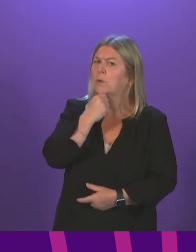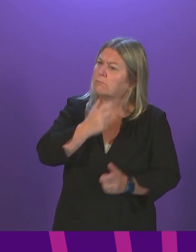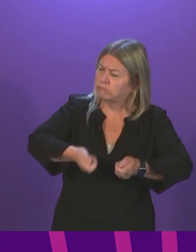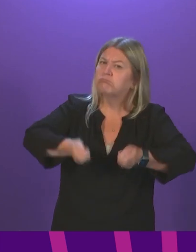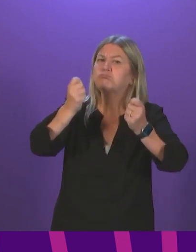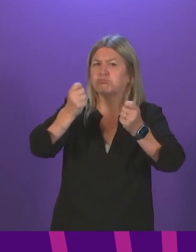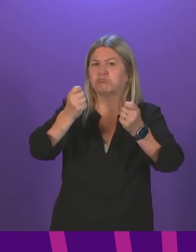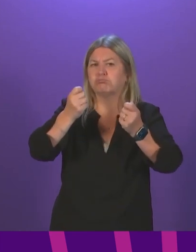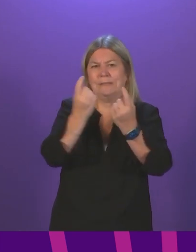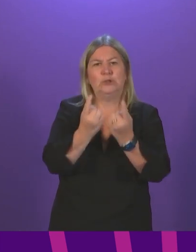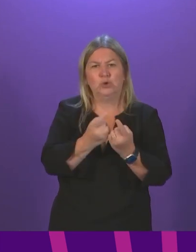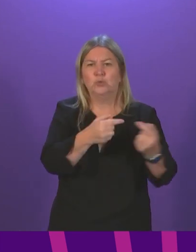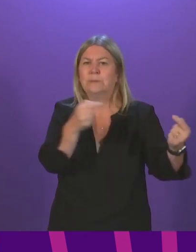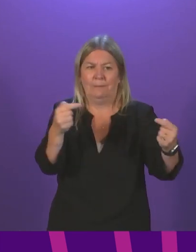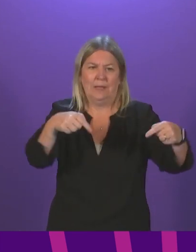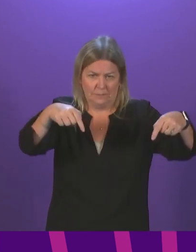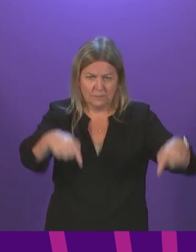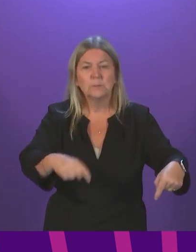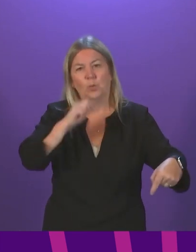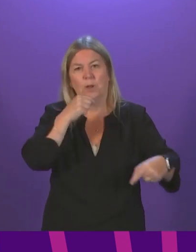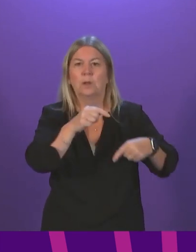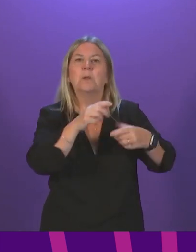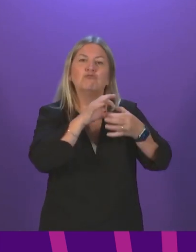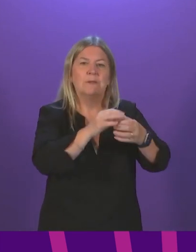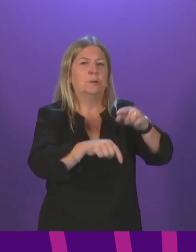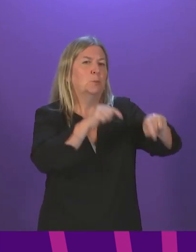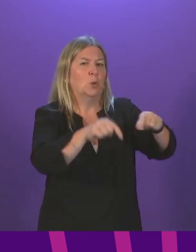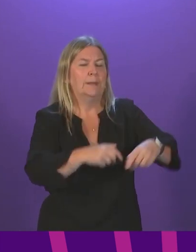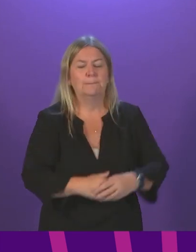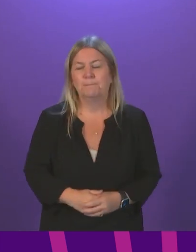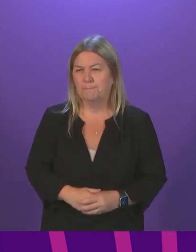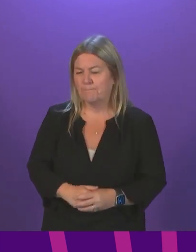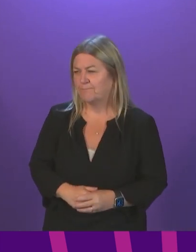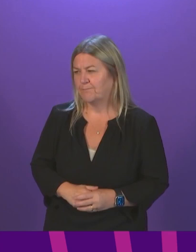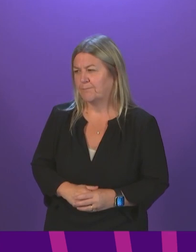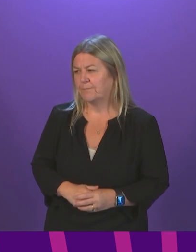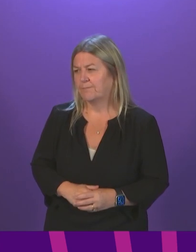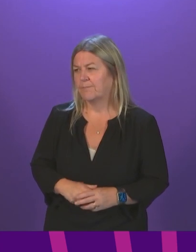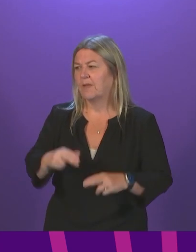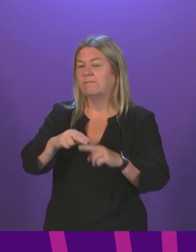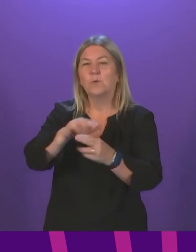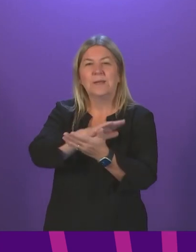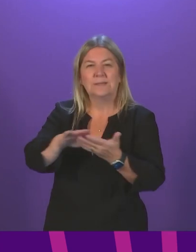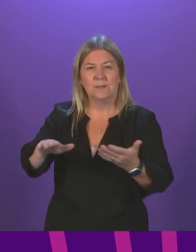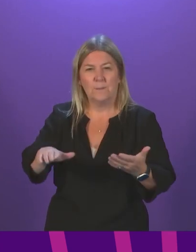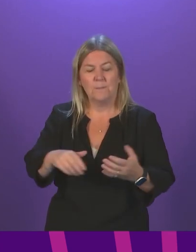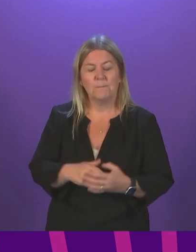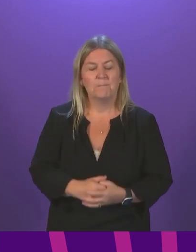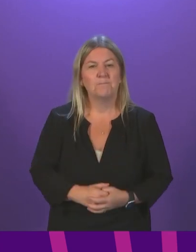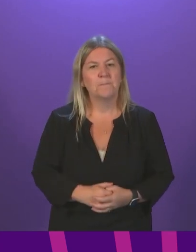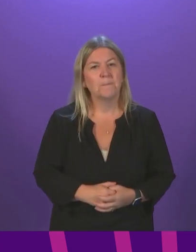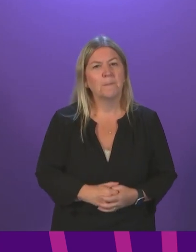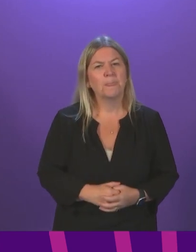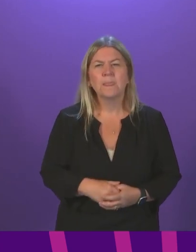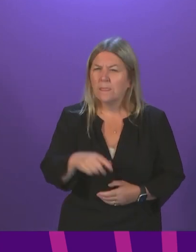in government time, a debate on this issue. Fiona Hislop to be followed by Michael Mara. Can the First Minister say what